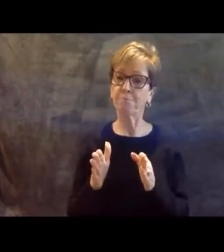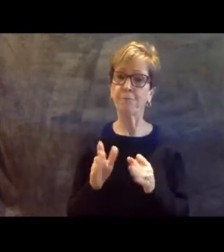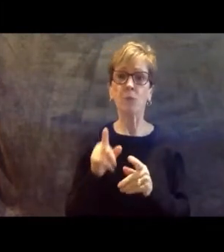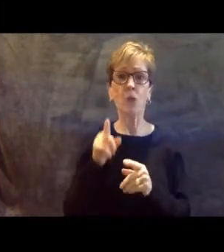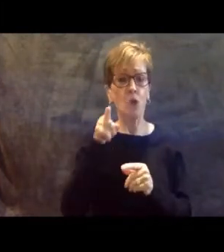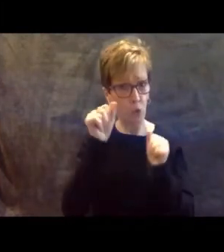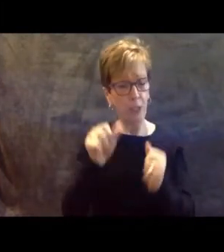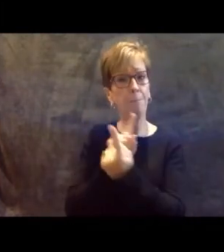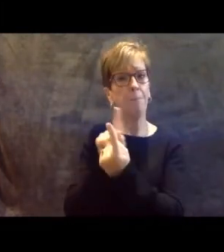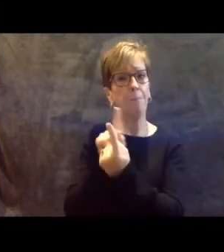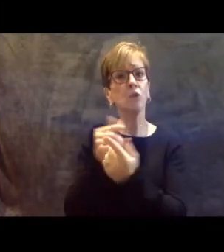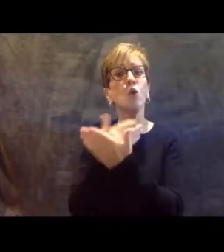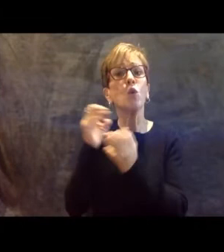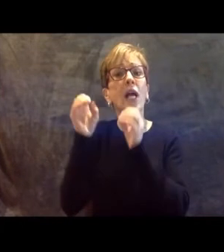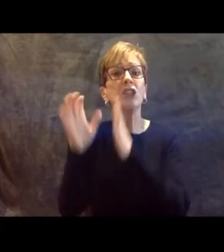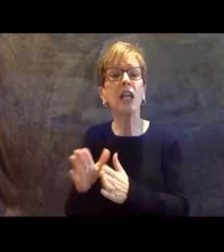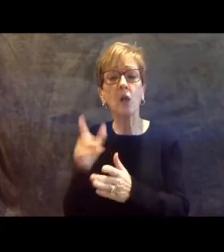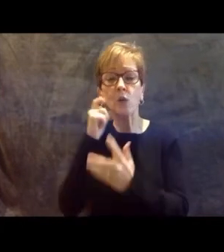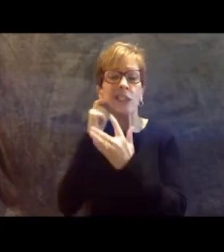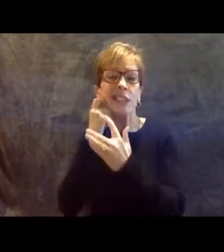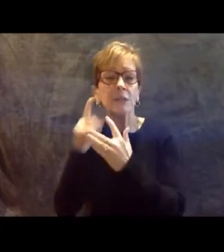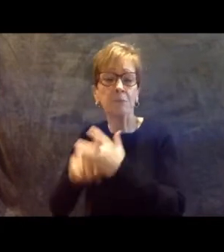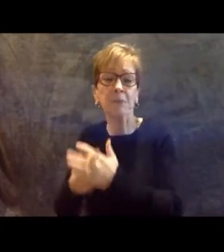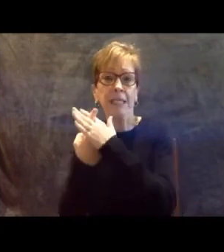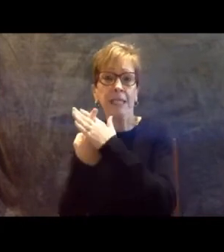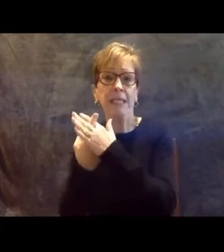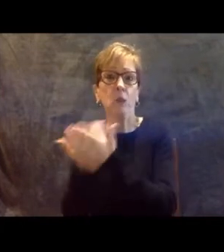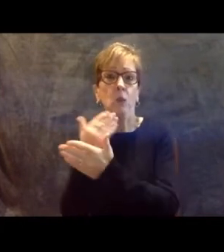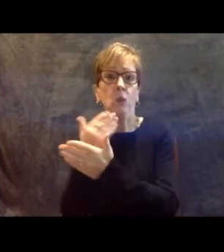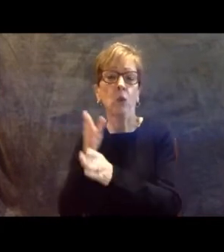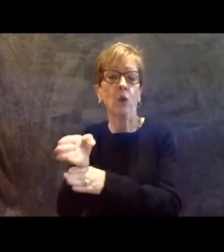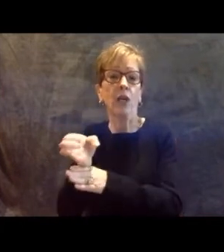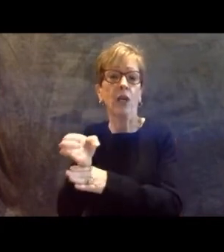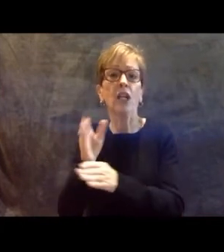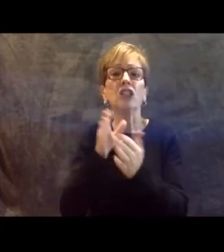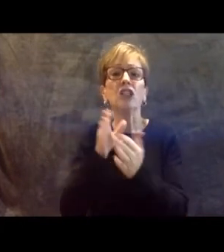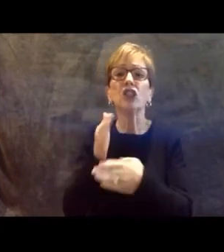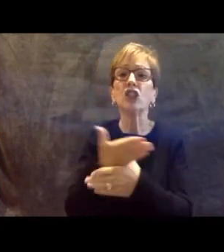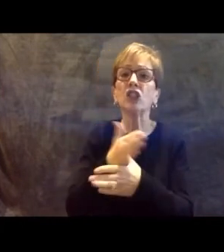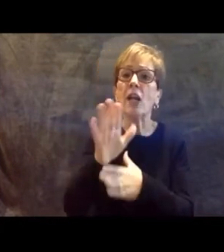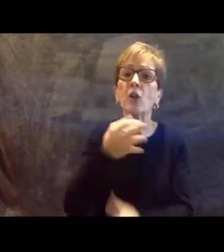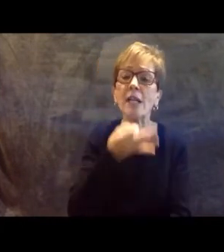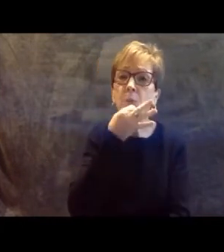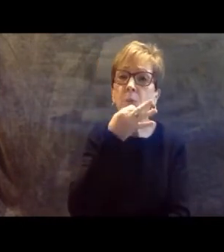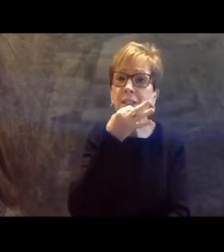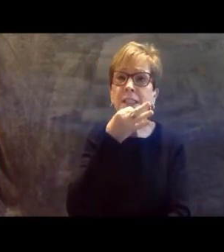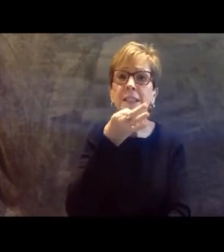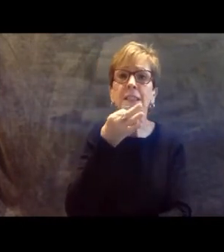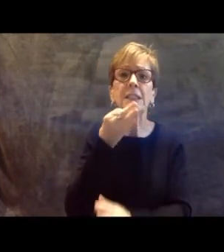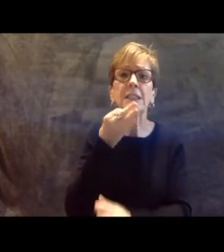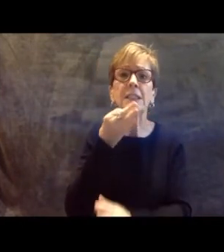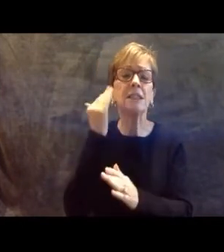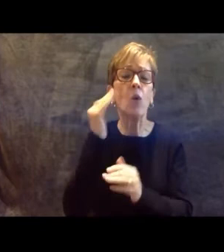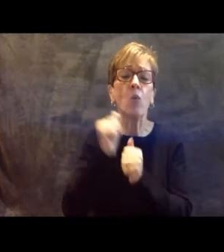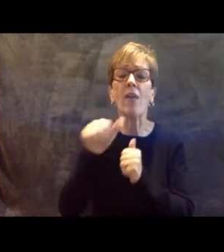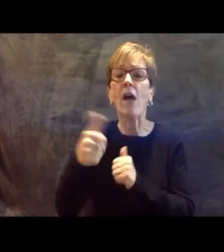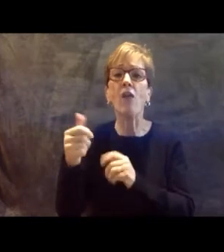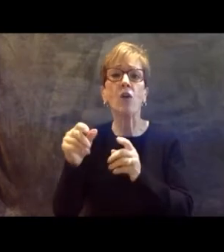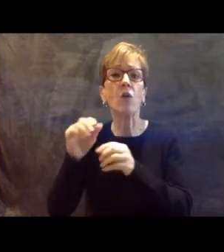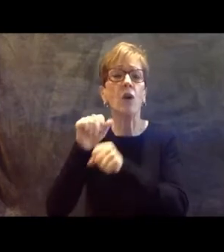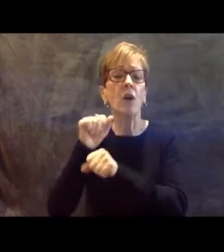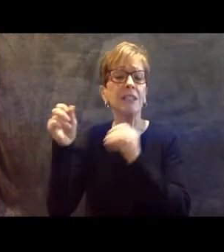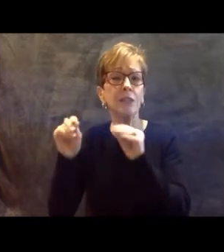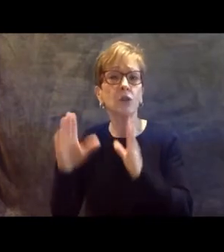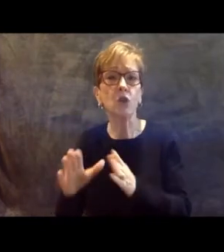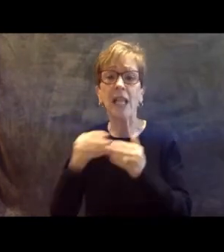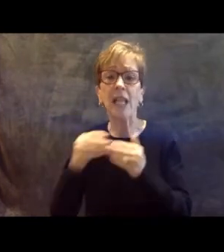beginning their career. Share your expertise with your colleagues. Lead a PLC or a project in your school.